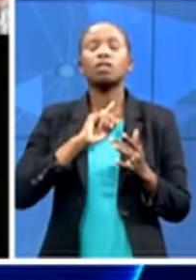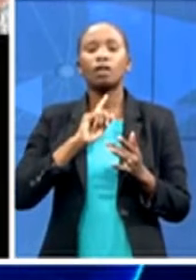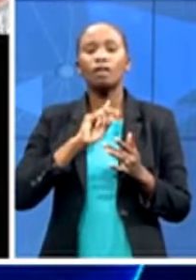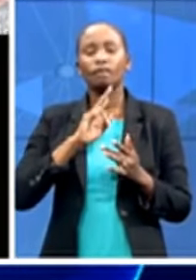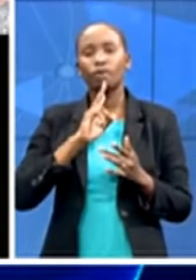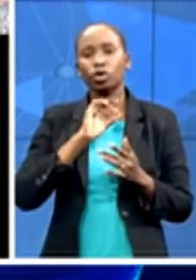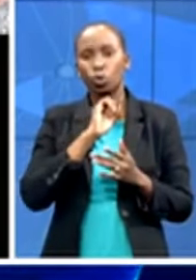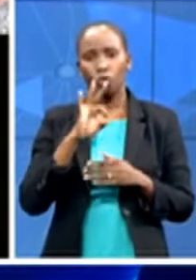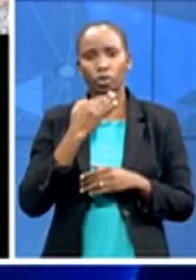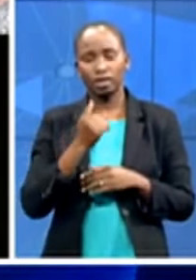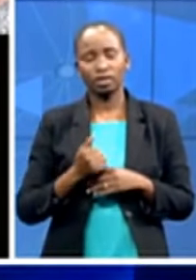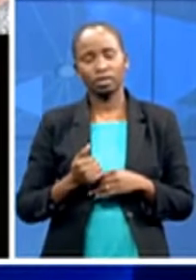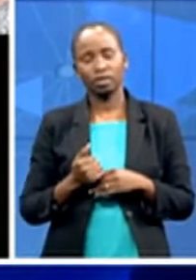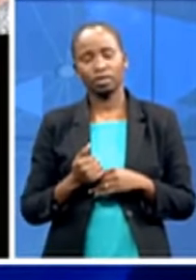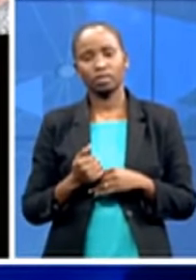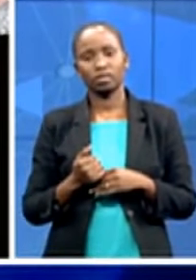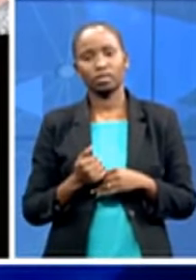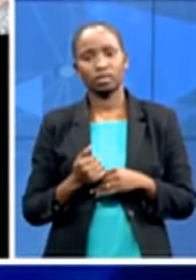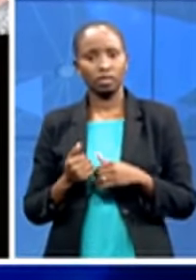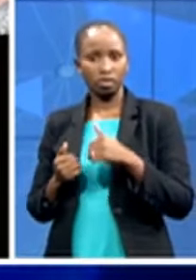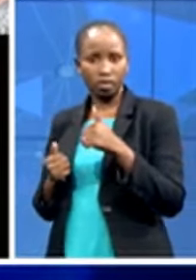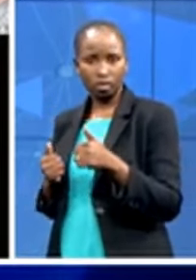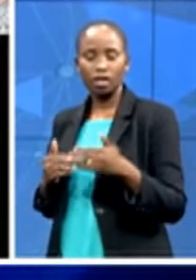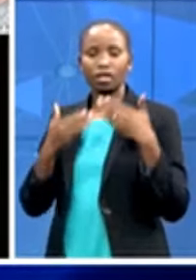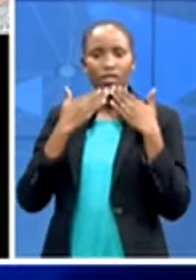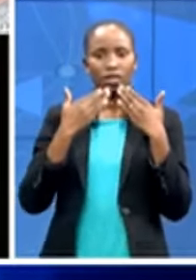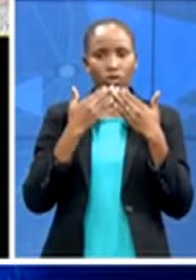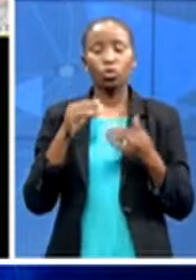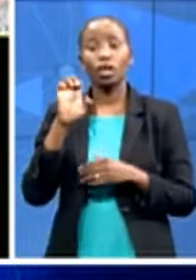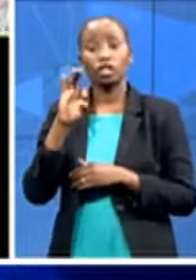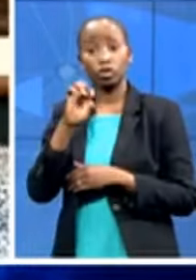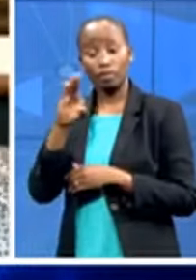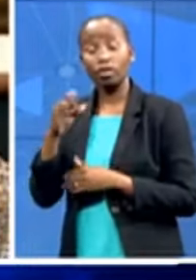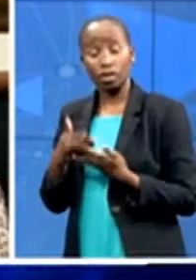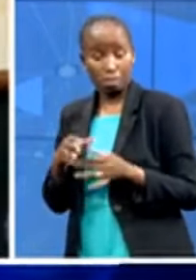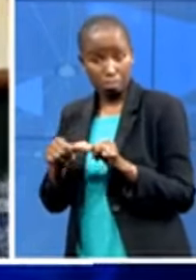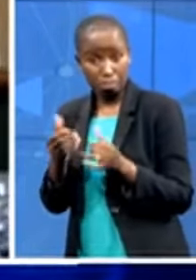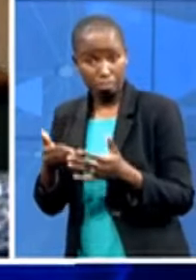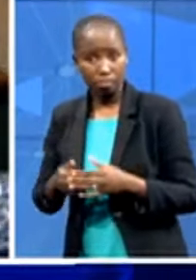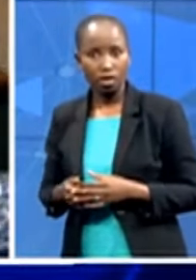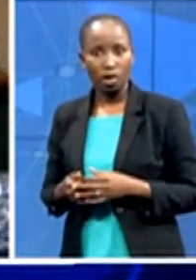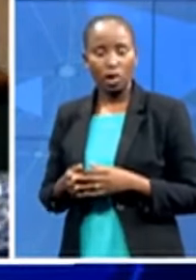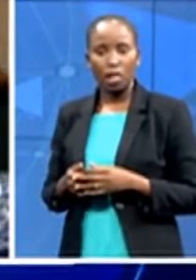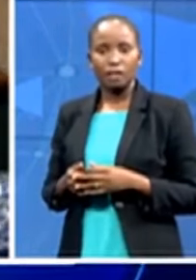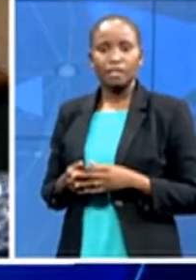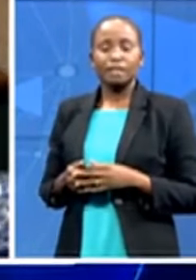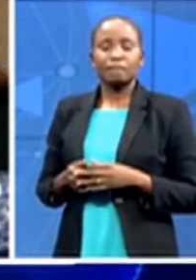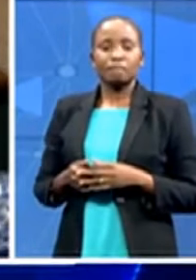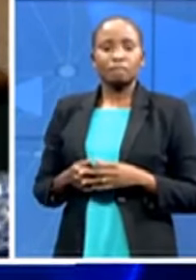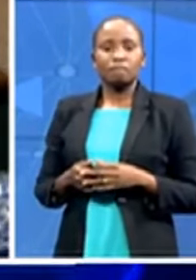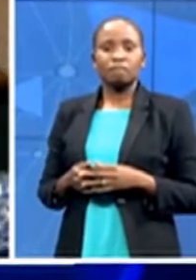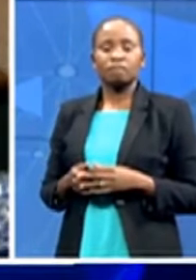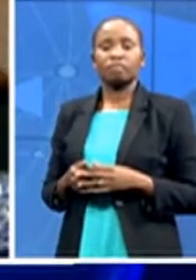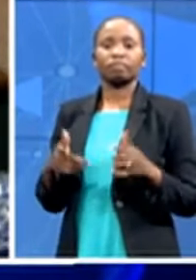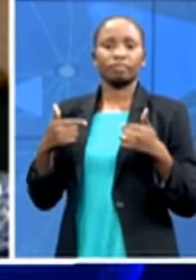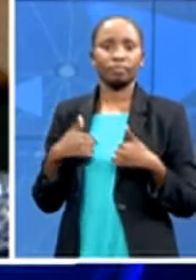all right thank you dr elisa if you can continue um so i'm working in the in the covid wards with the